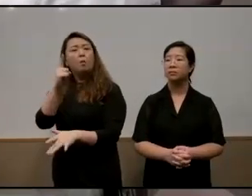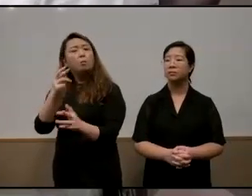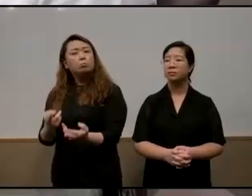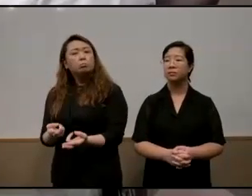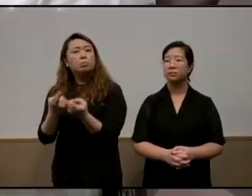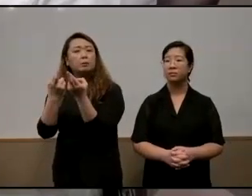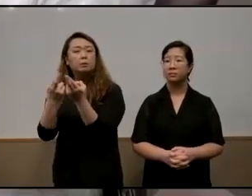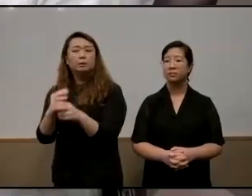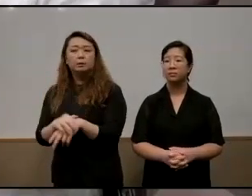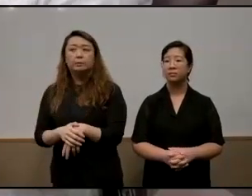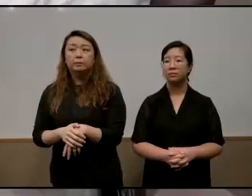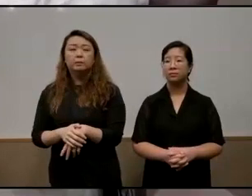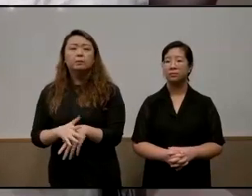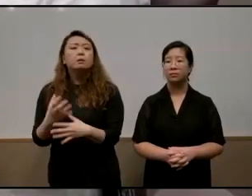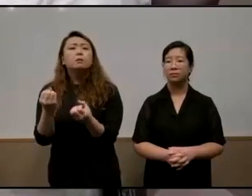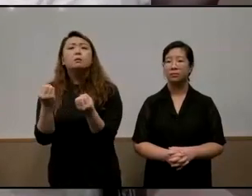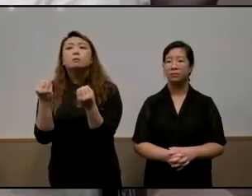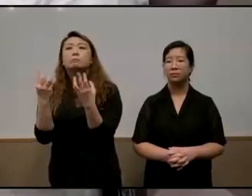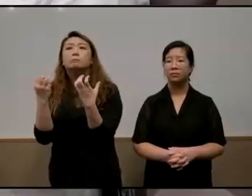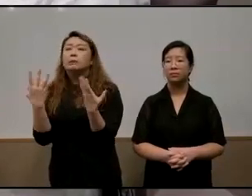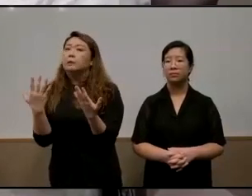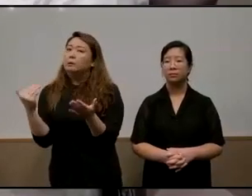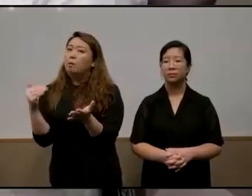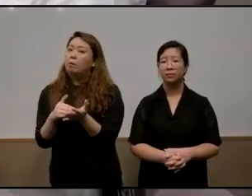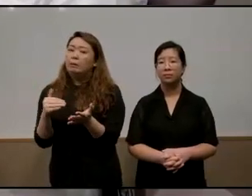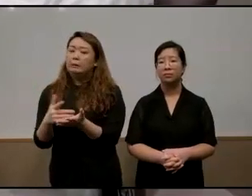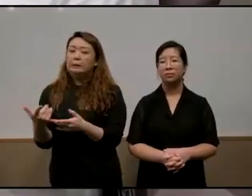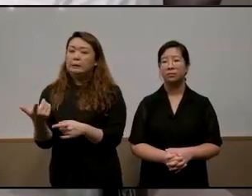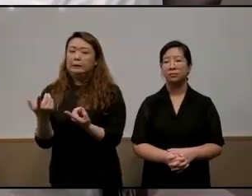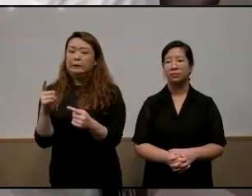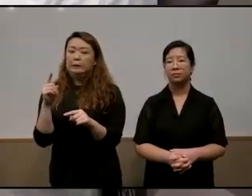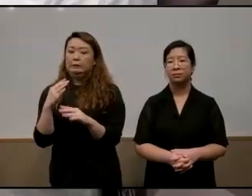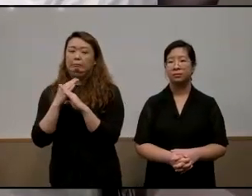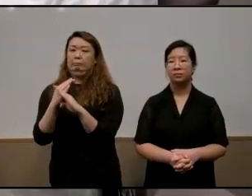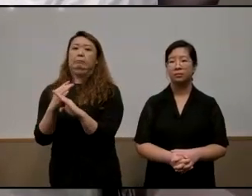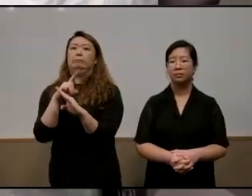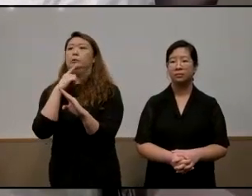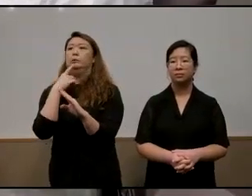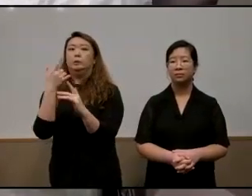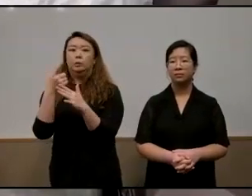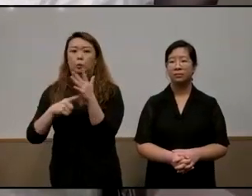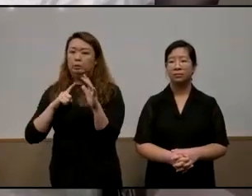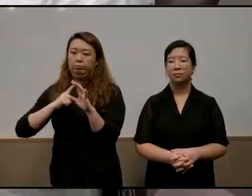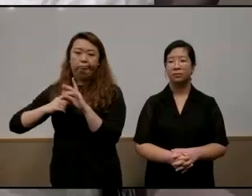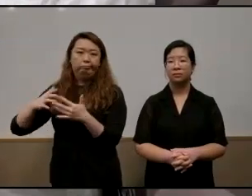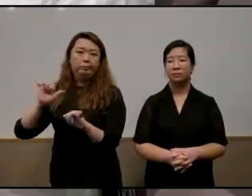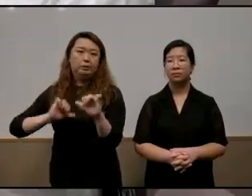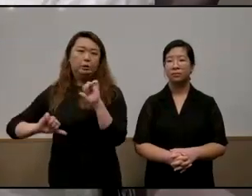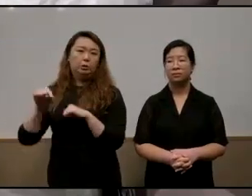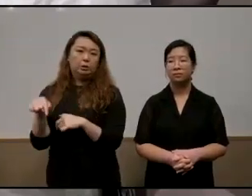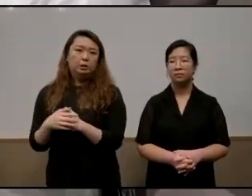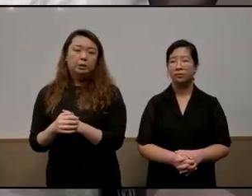it's often taboo to talk about affirmative action it's taboo right